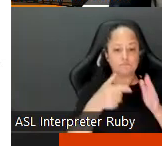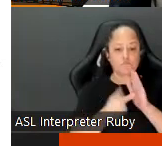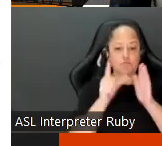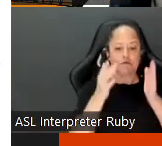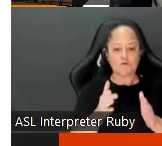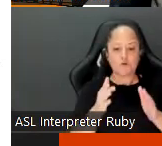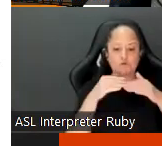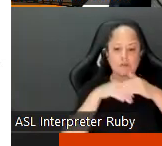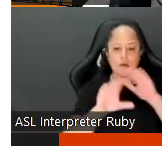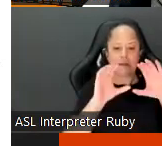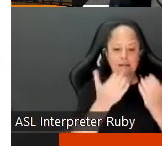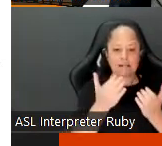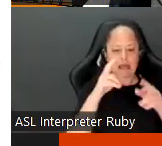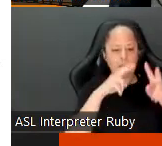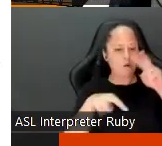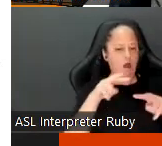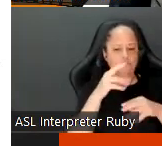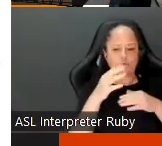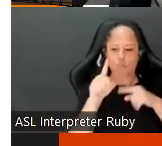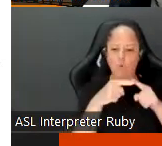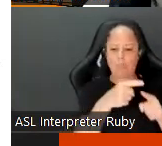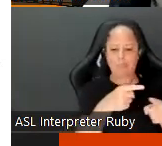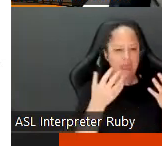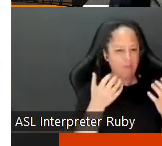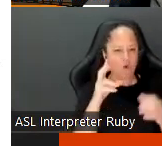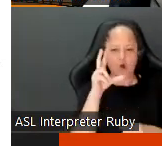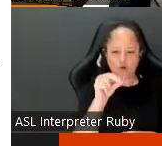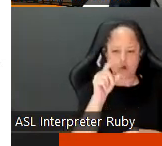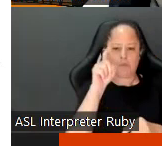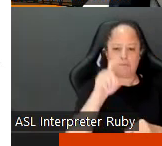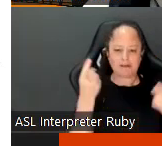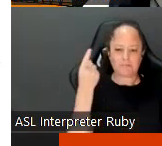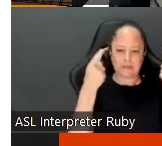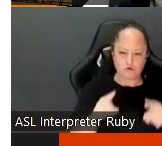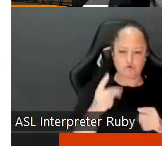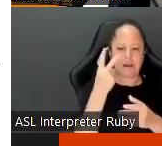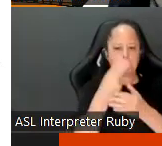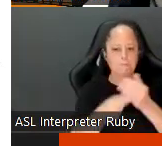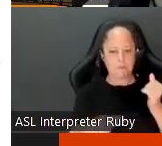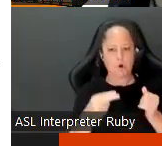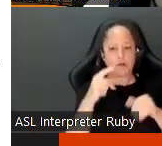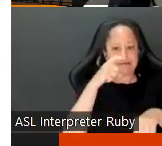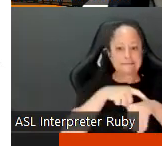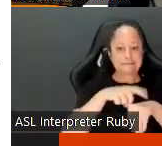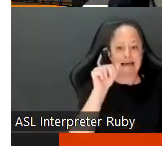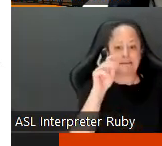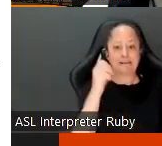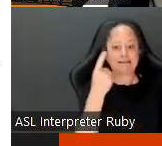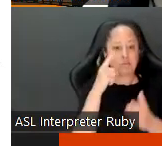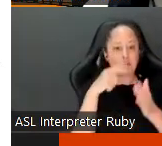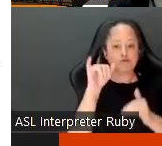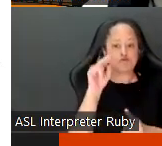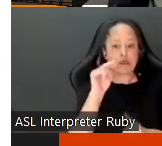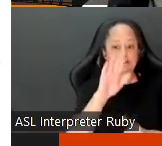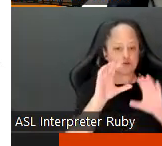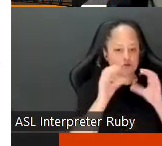class works observation whenever they want again no it must be mutually agreed upon time and date if anyone just checks into your class